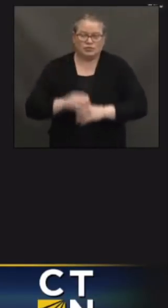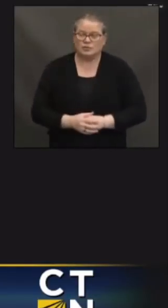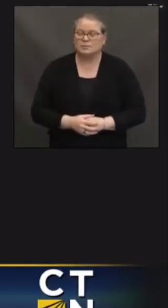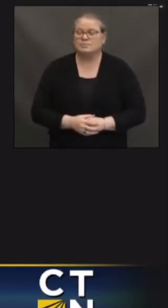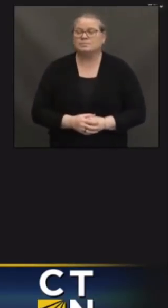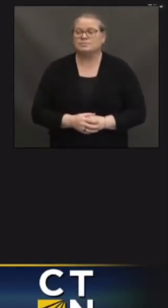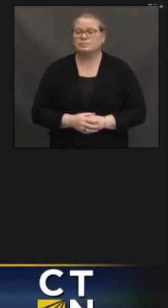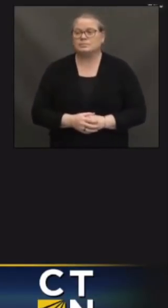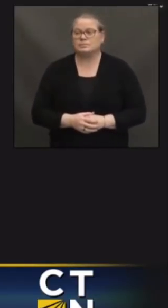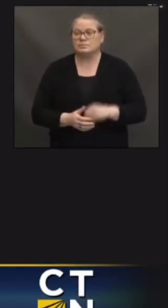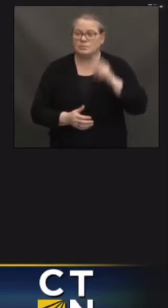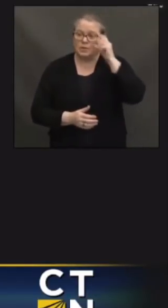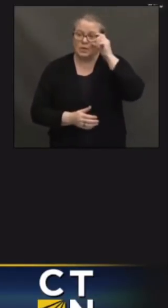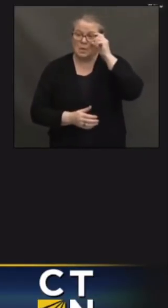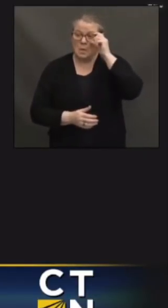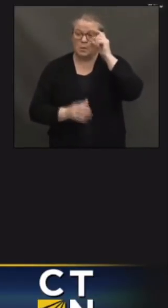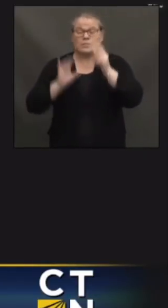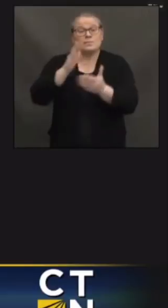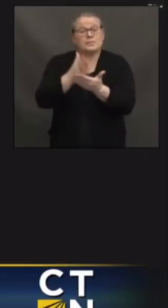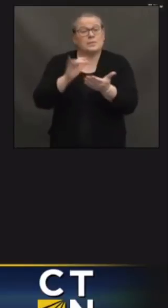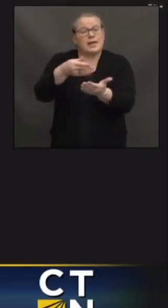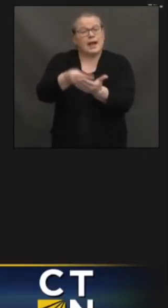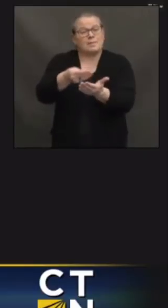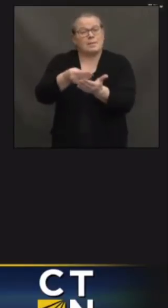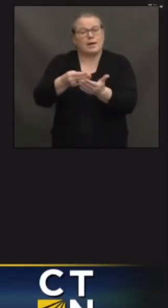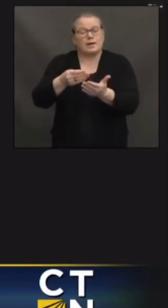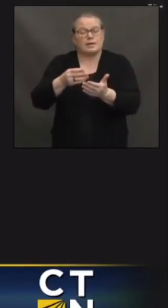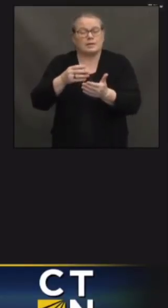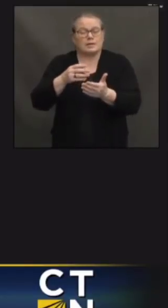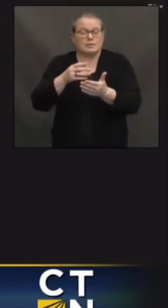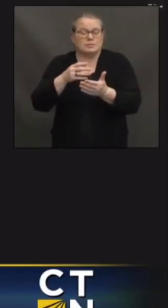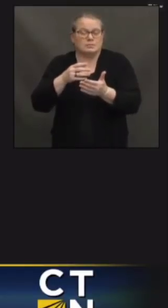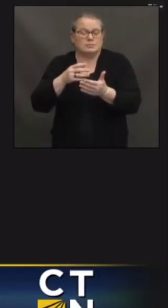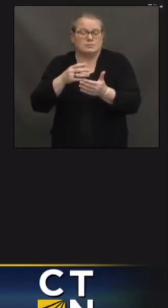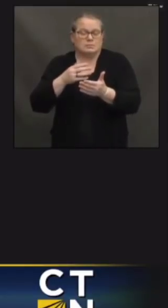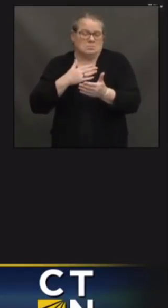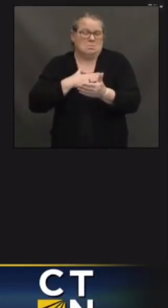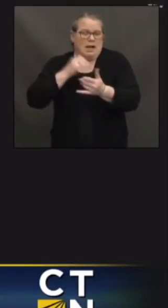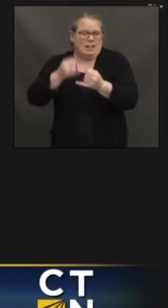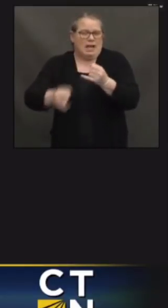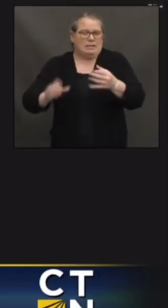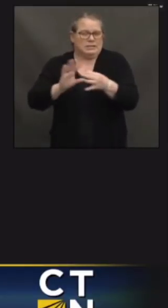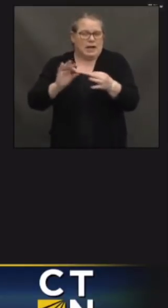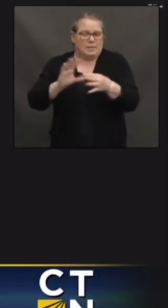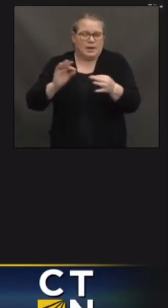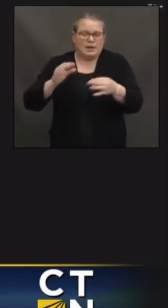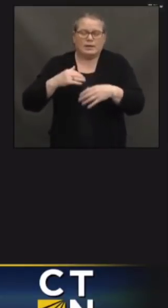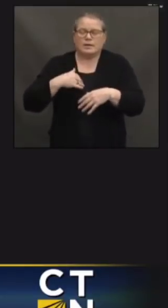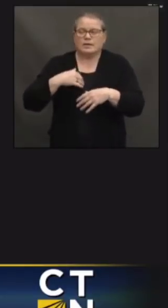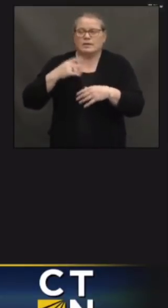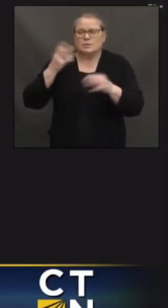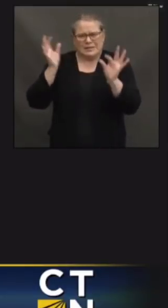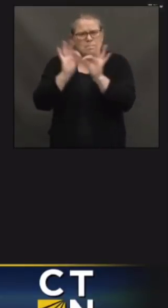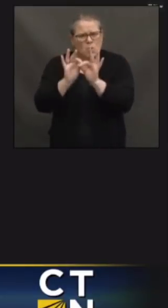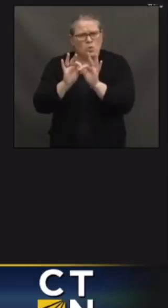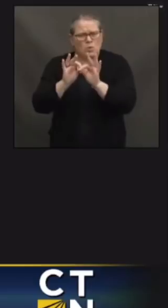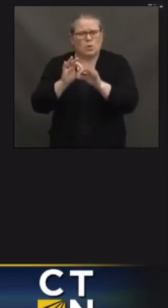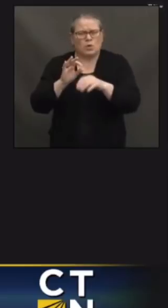and others helped lead to try to dot the I's and cross the T's when it came to the